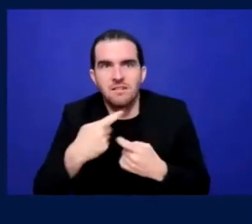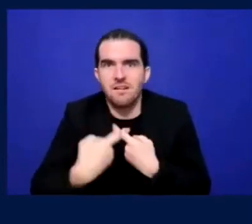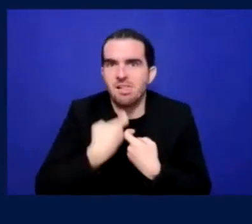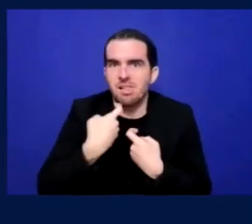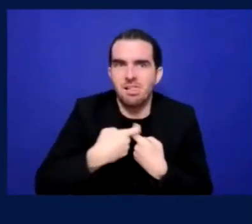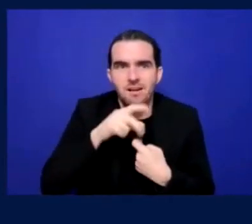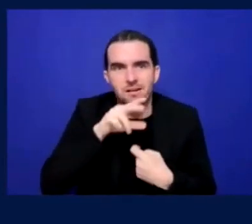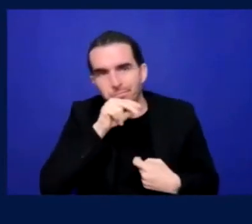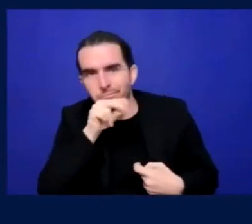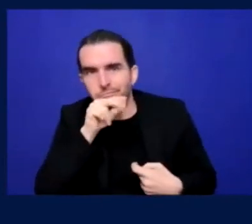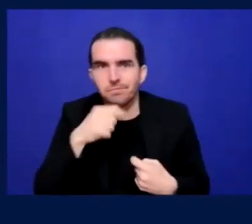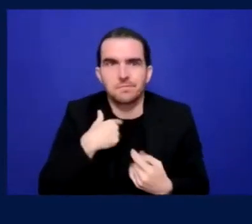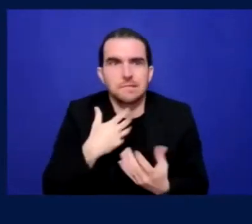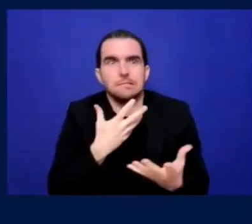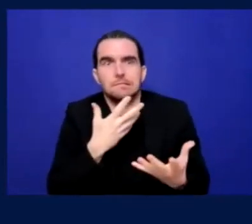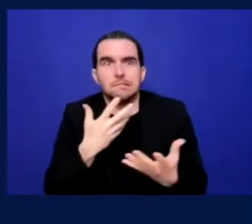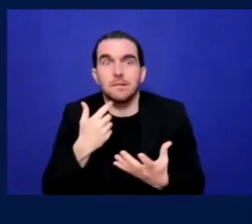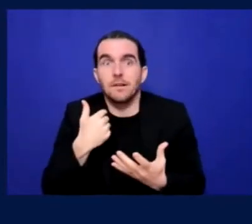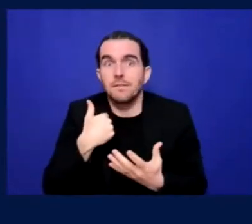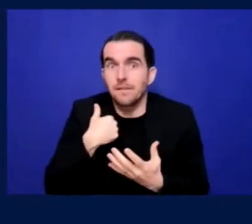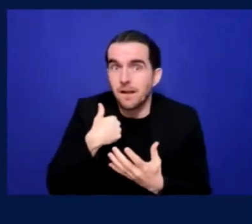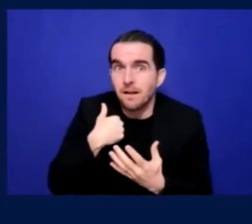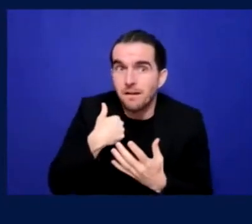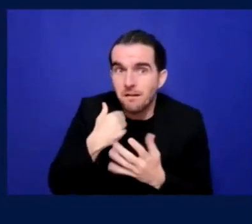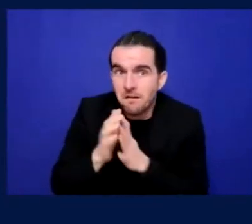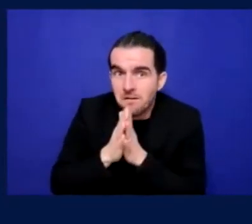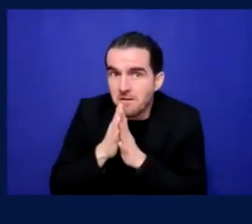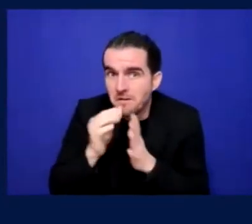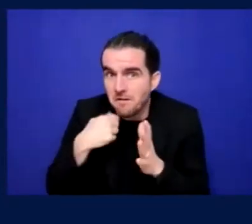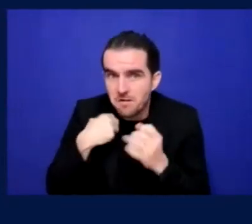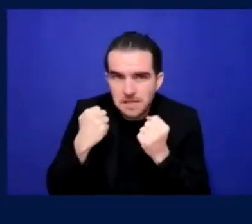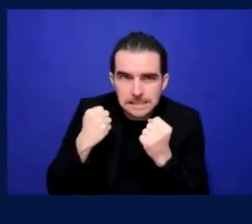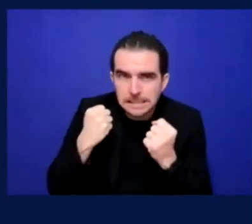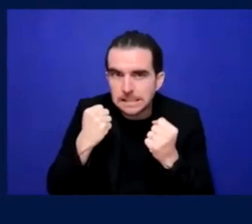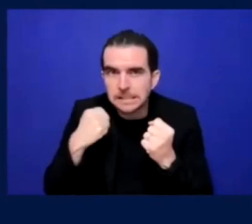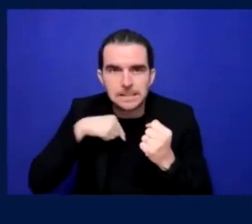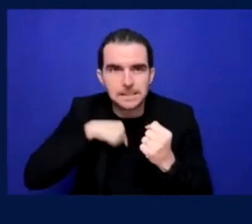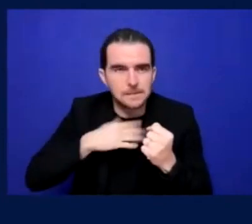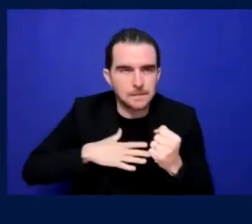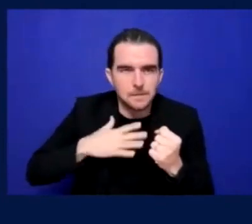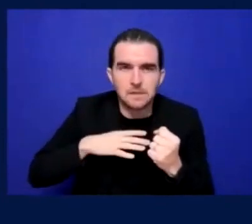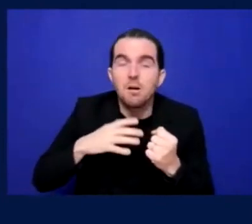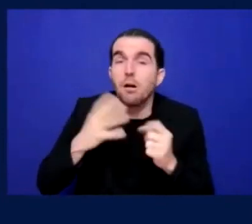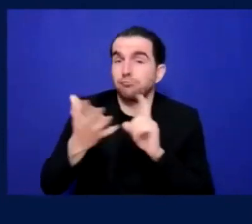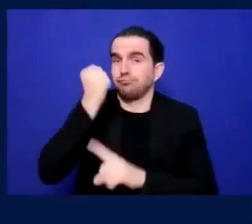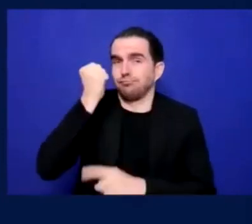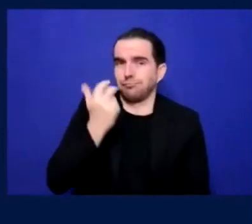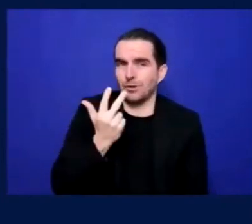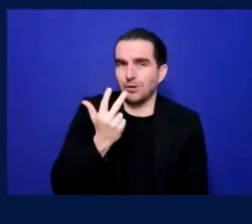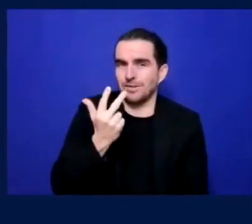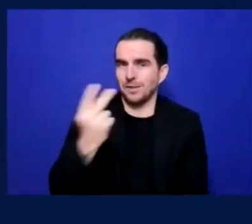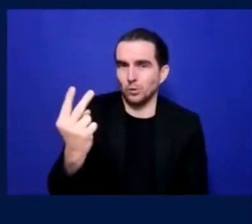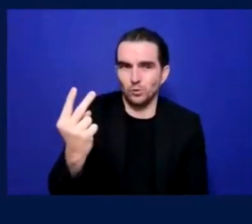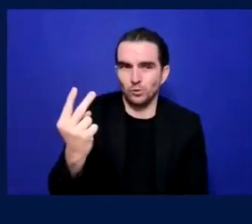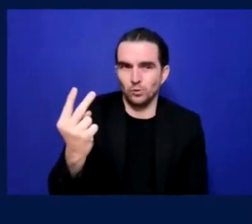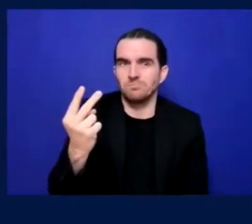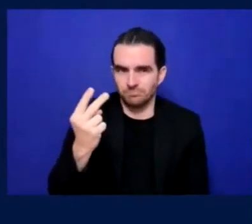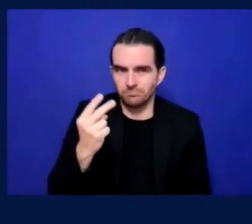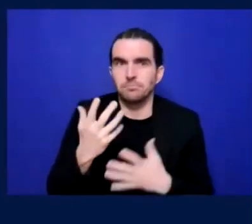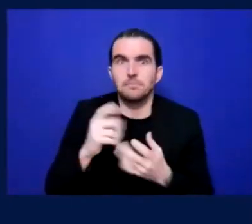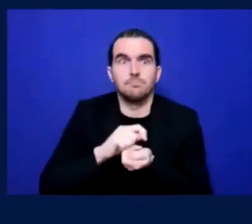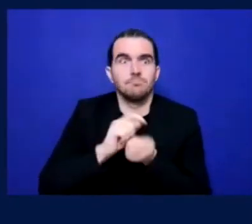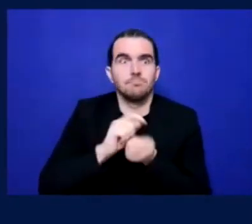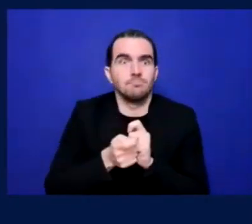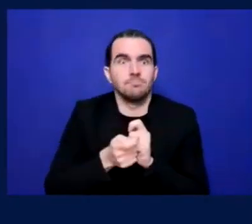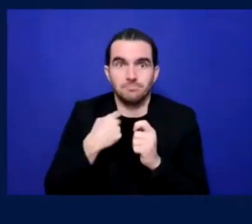because I was there with them celebrating, uh, the victory. So it's interesting experience, but I can also say that,